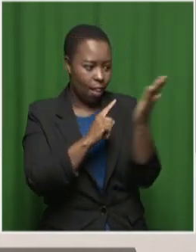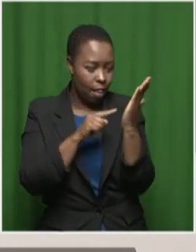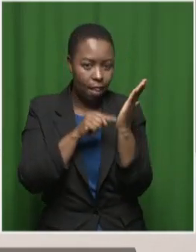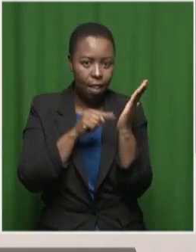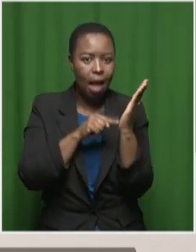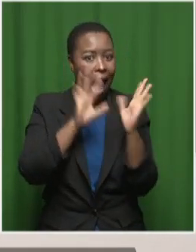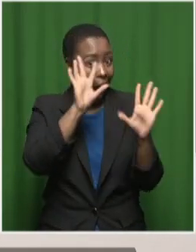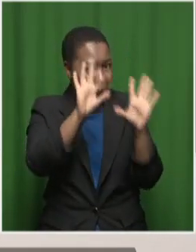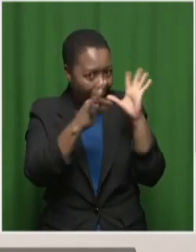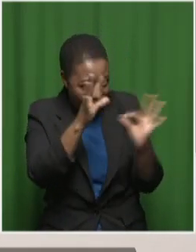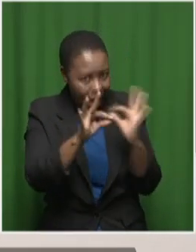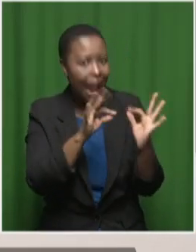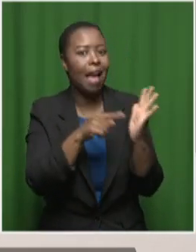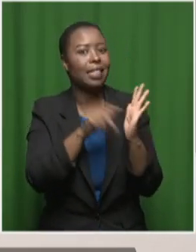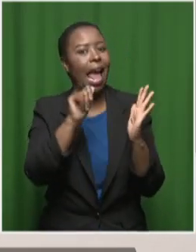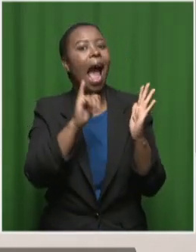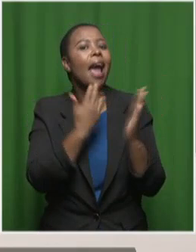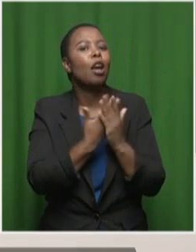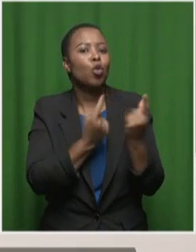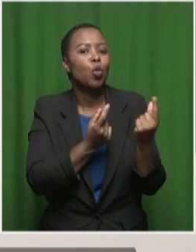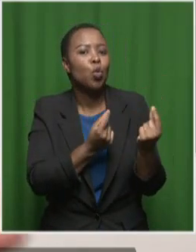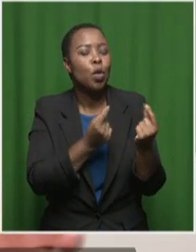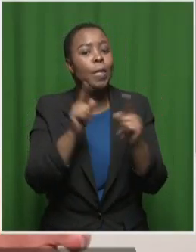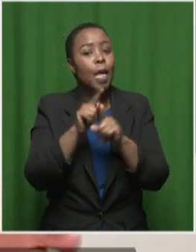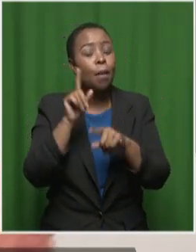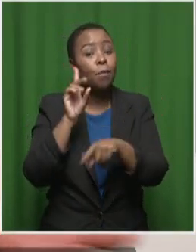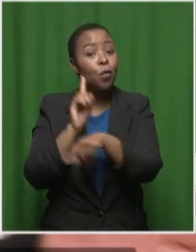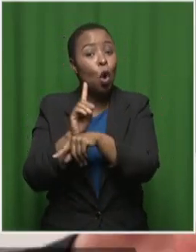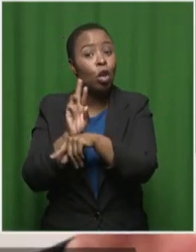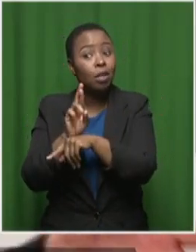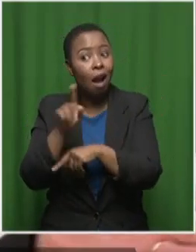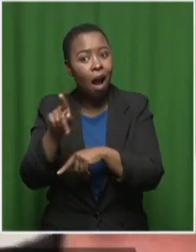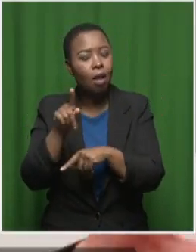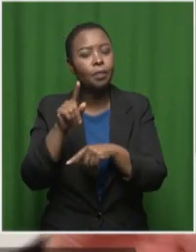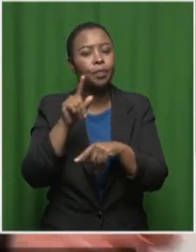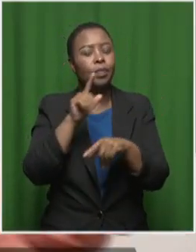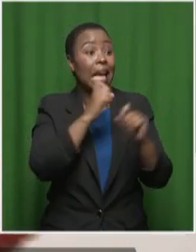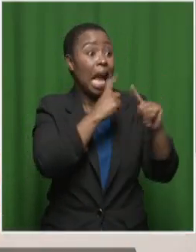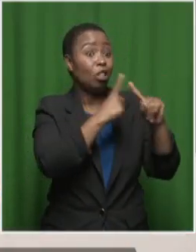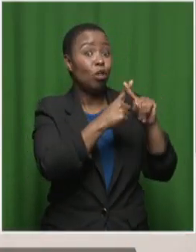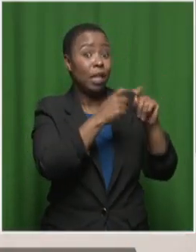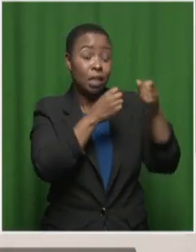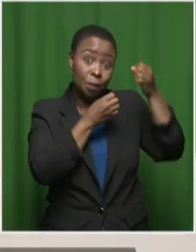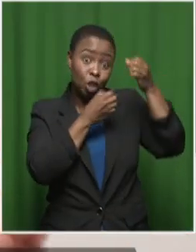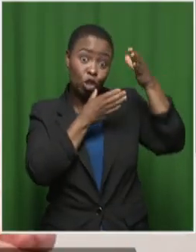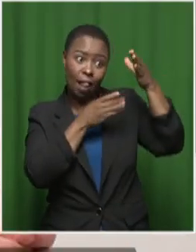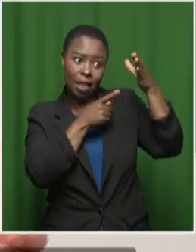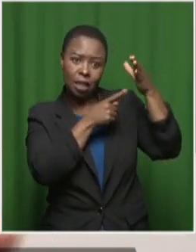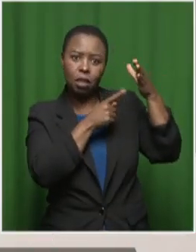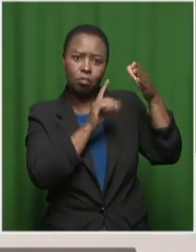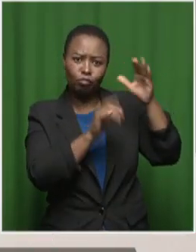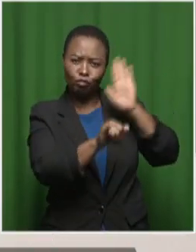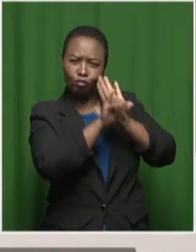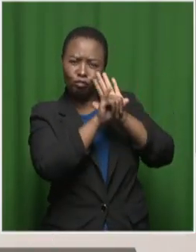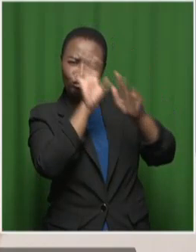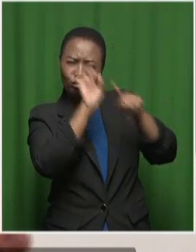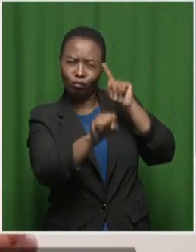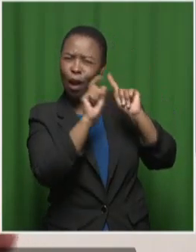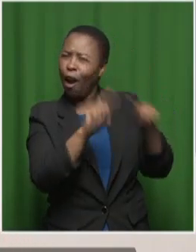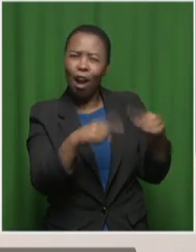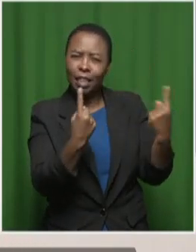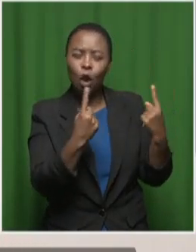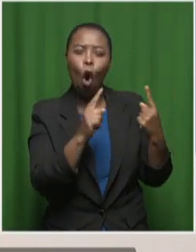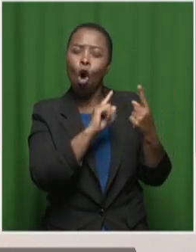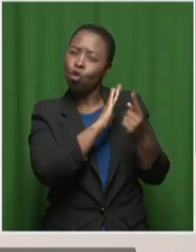the x-ray specialist cannot actually spot or they're not